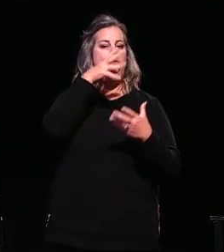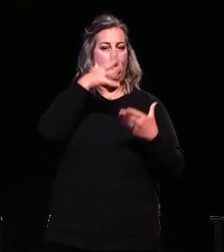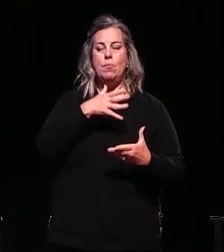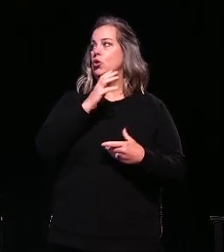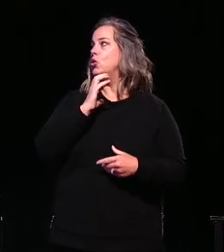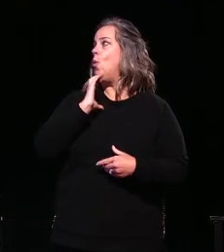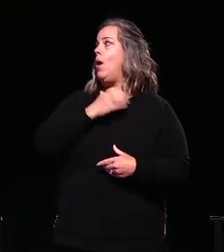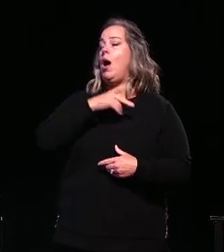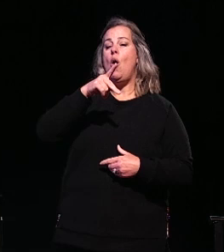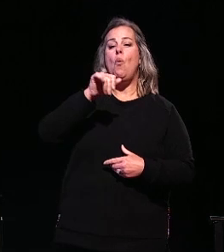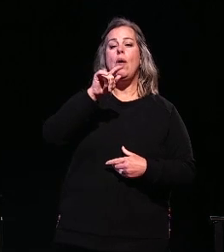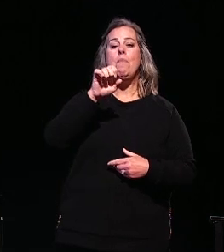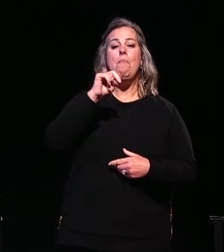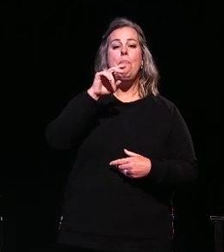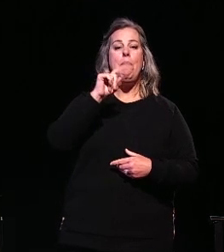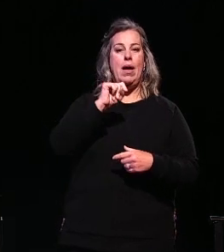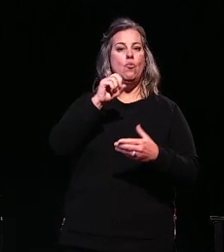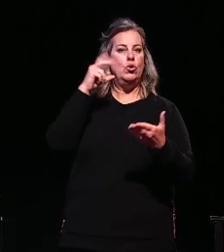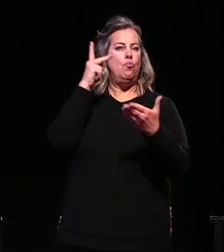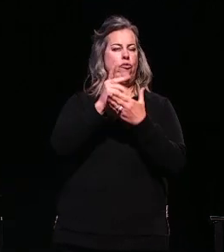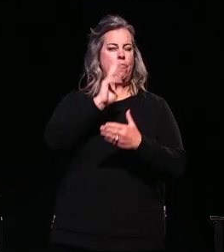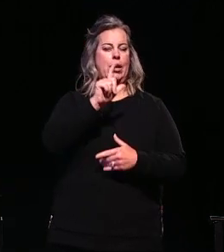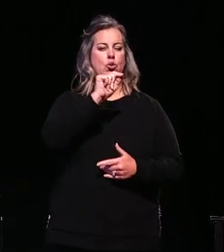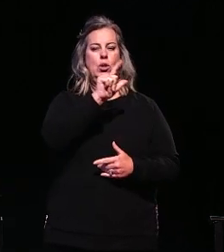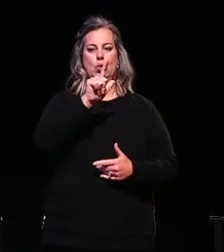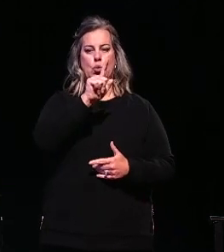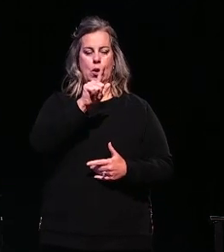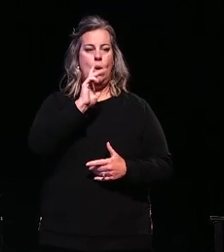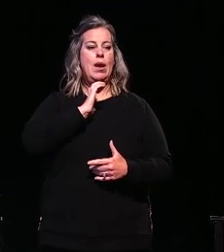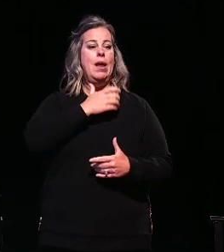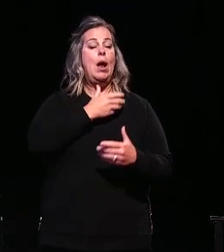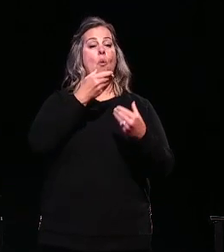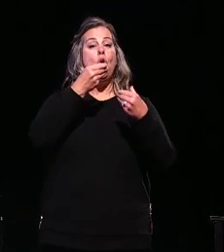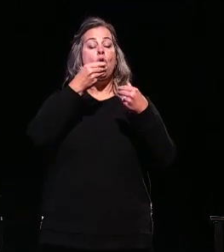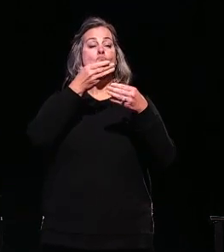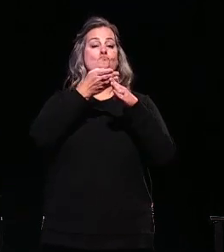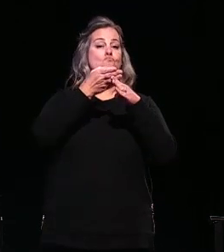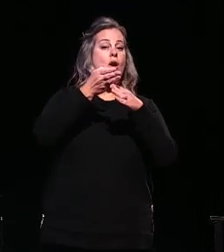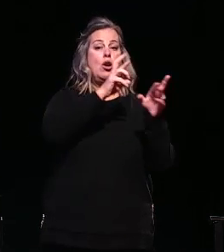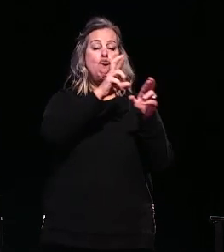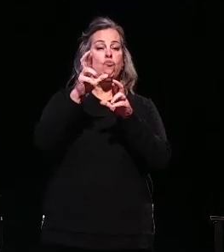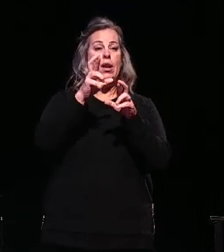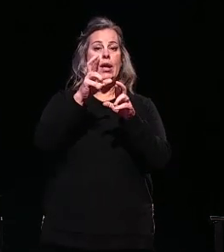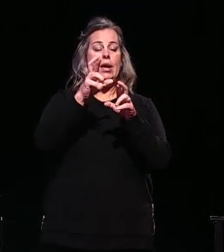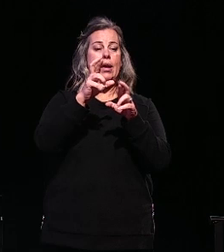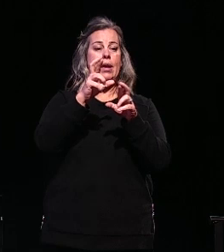patent on the vortex application method was granted, and our first market-ready prototype was completed in 2023.